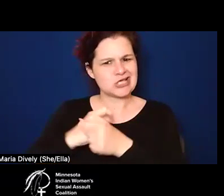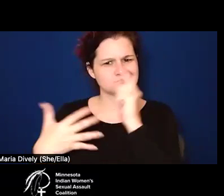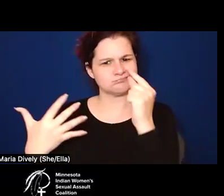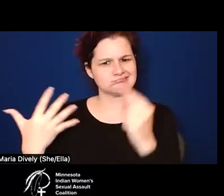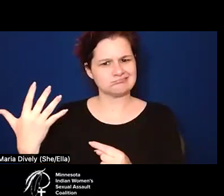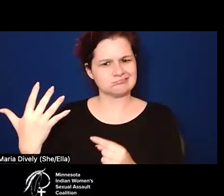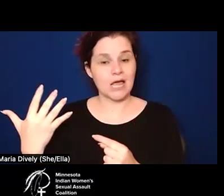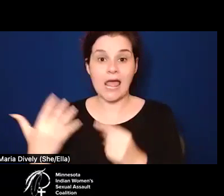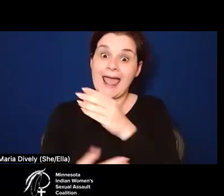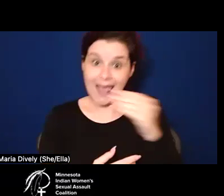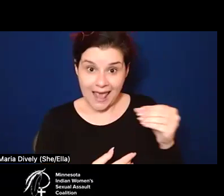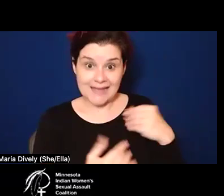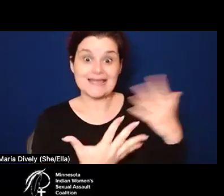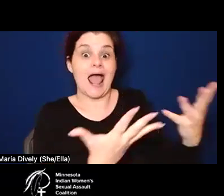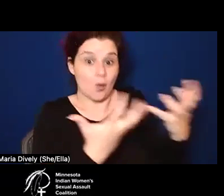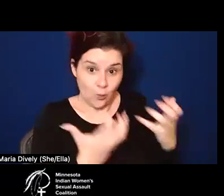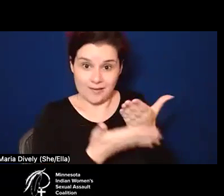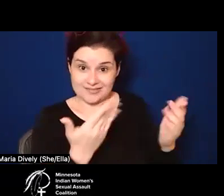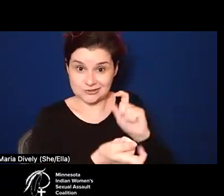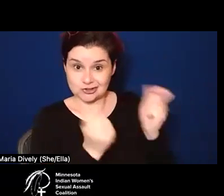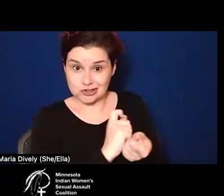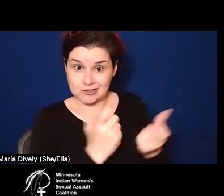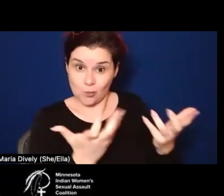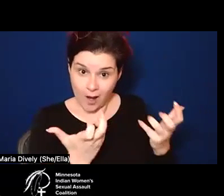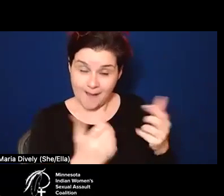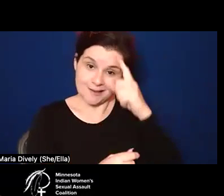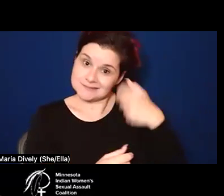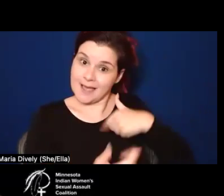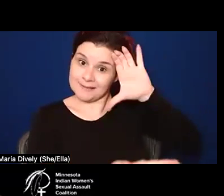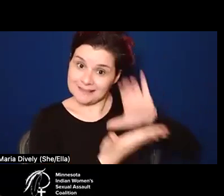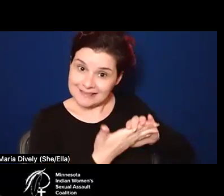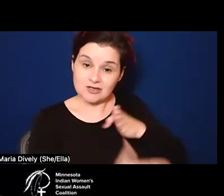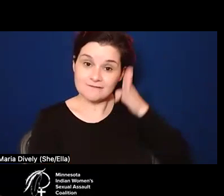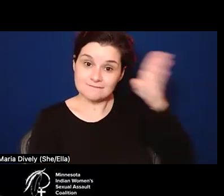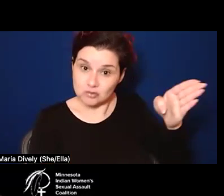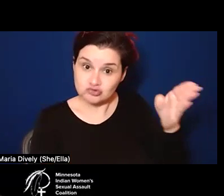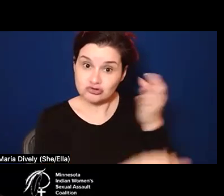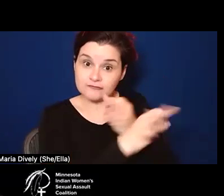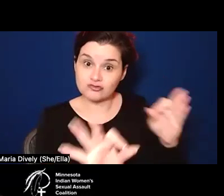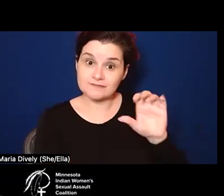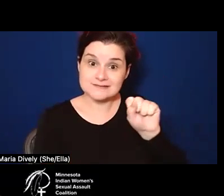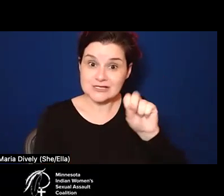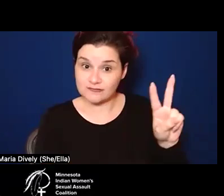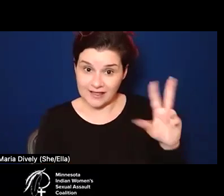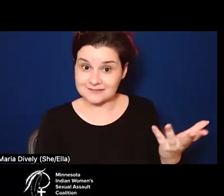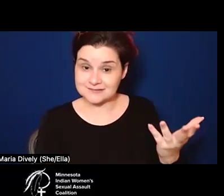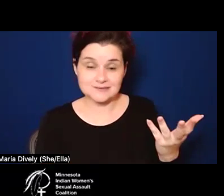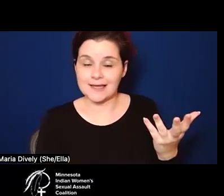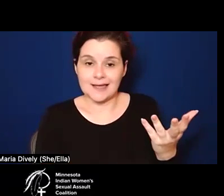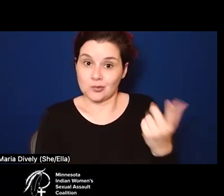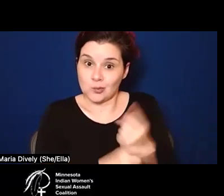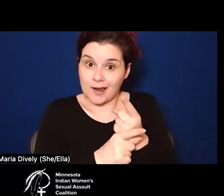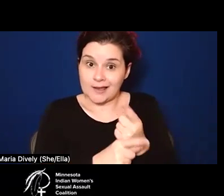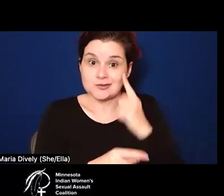And I want things to change because I believe in a future free from sexual violence, right? Like if we're